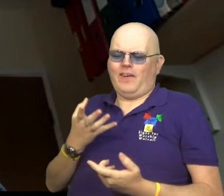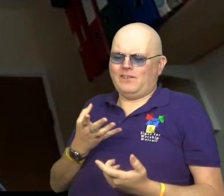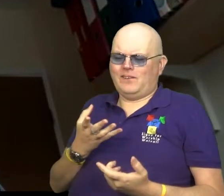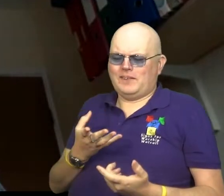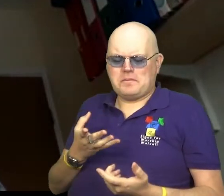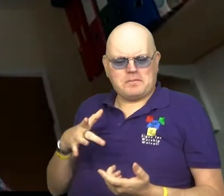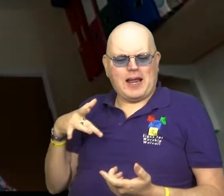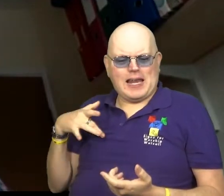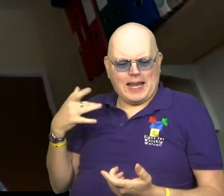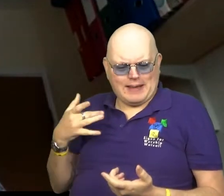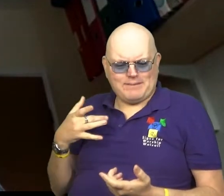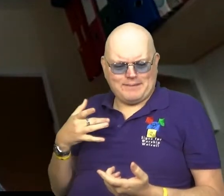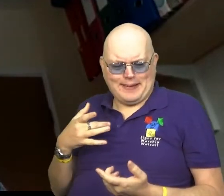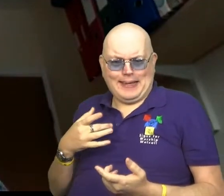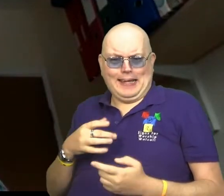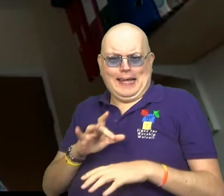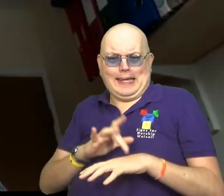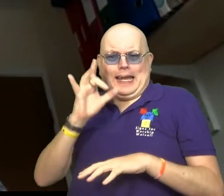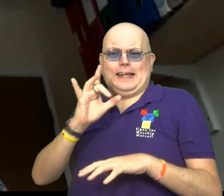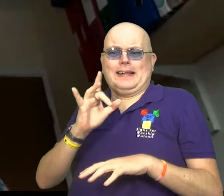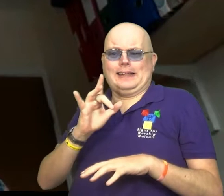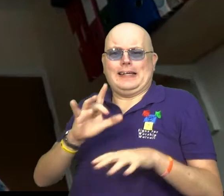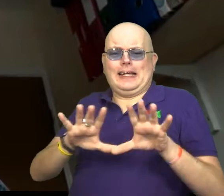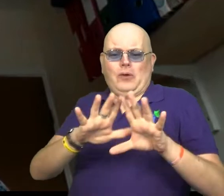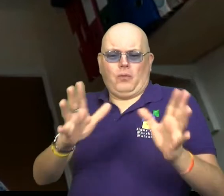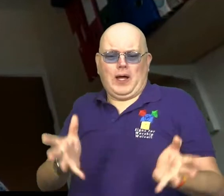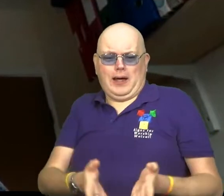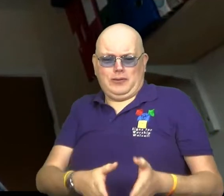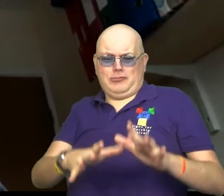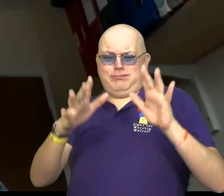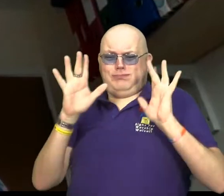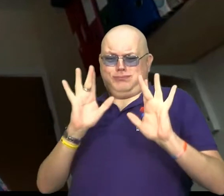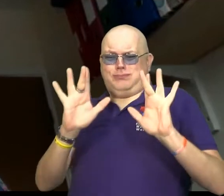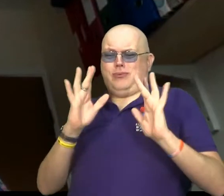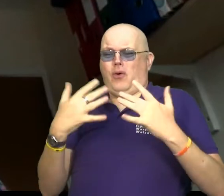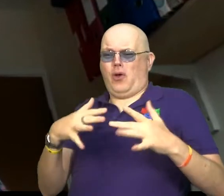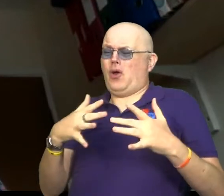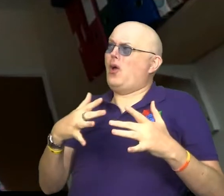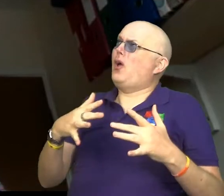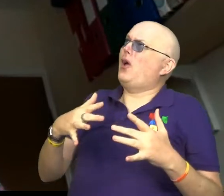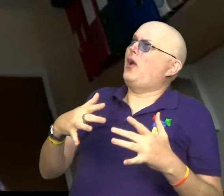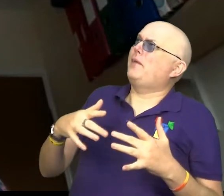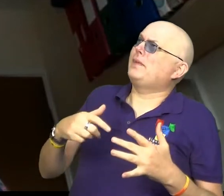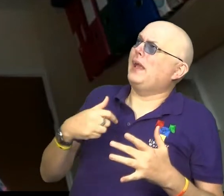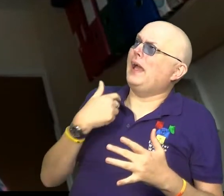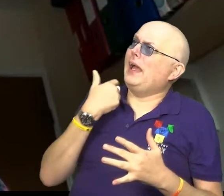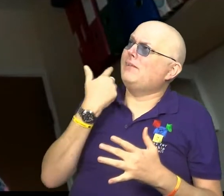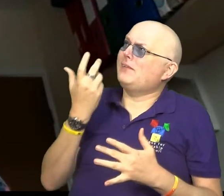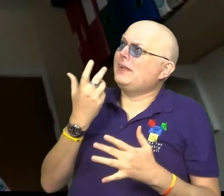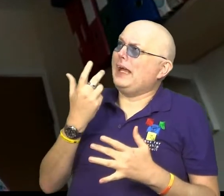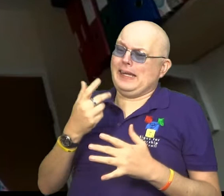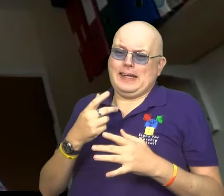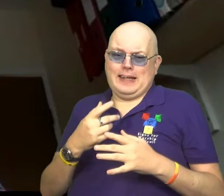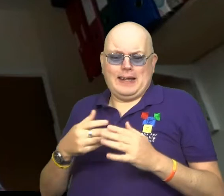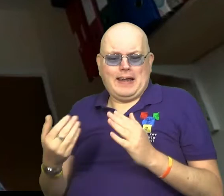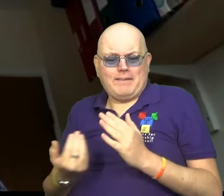fragility as well as the immensity of the world around us and make fresh efforts to care